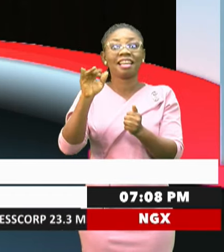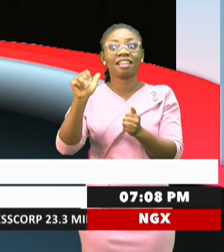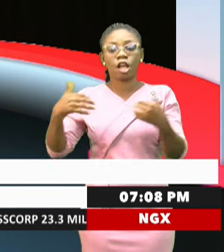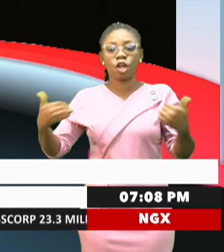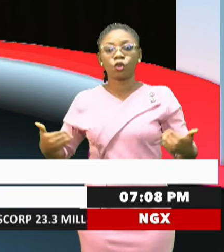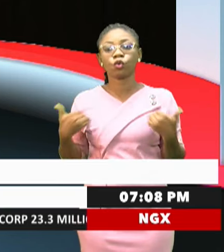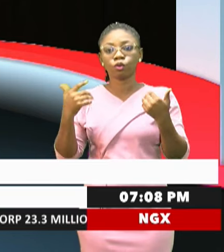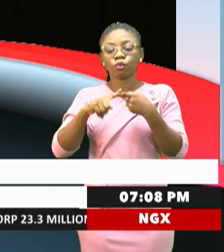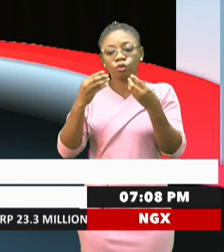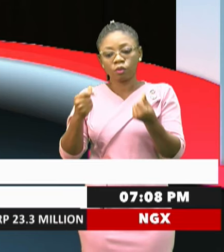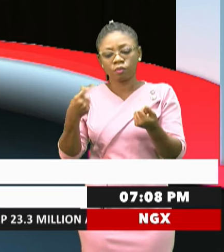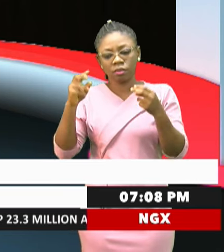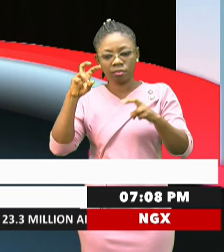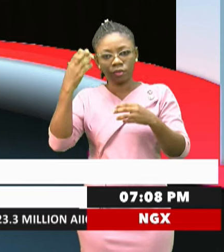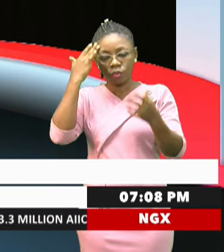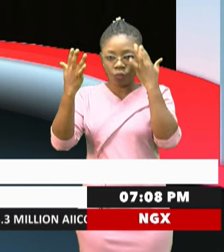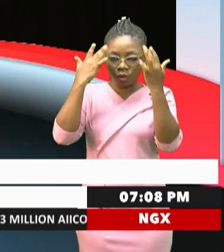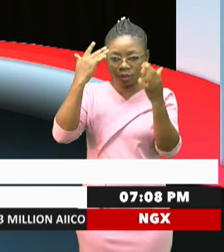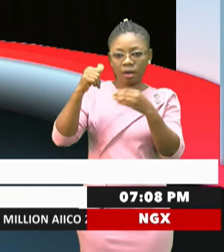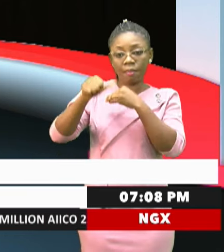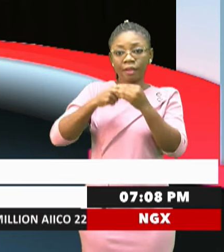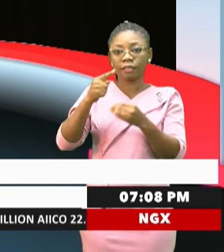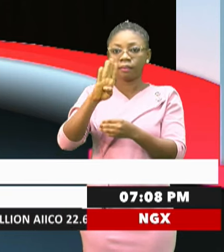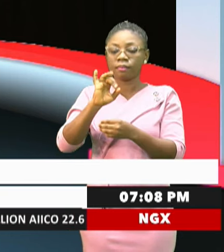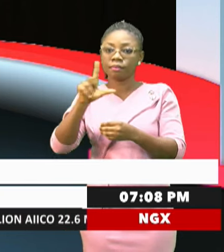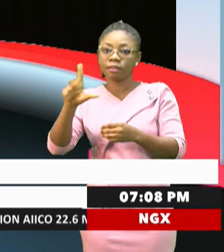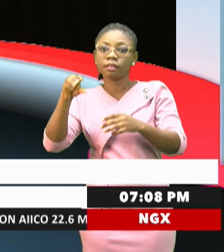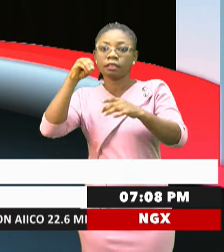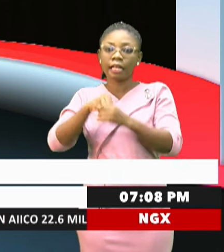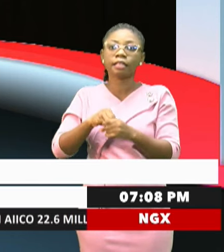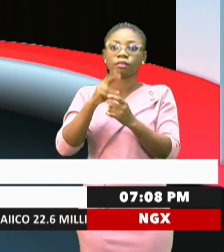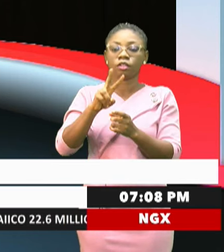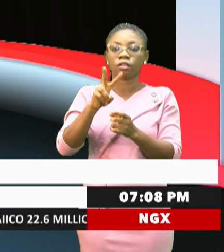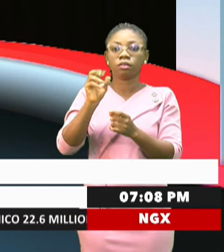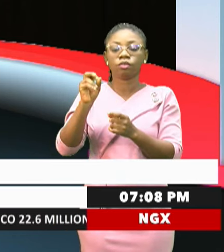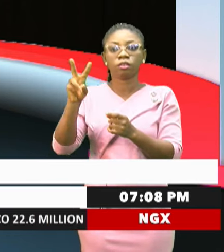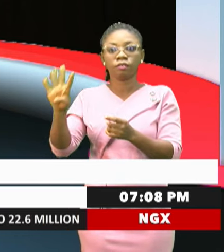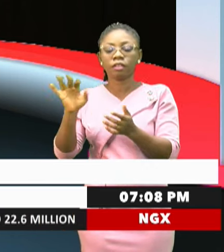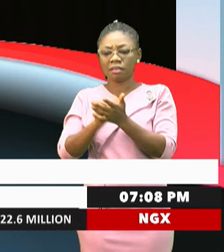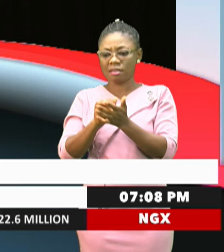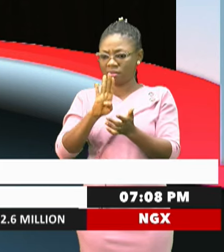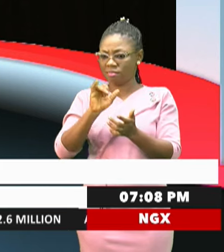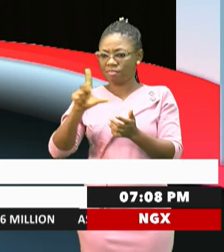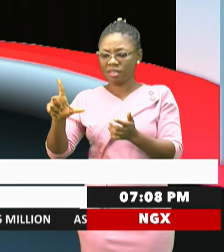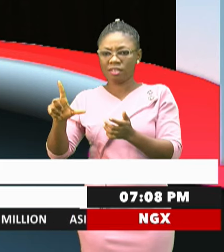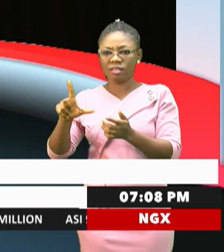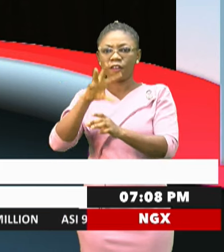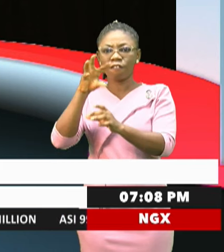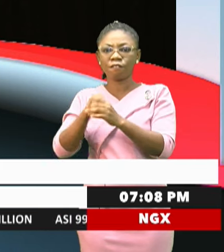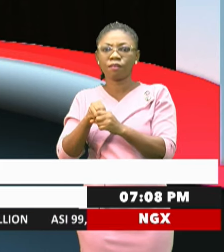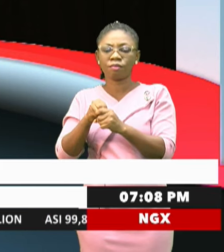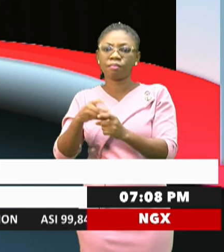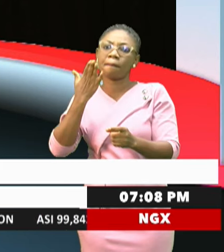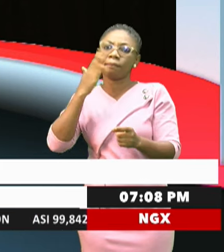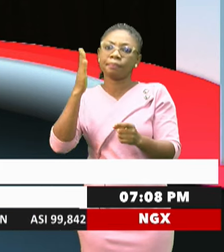raised over the Finance Bill 2024. The bill was said to involve punitive tax measures that will